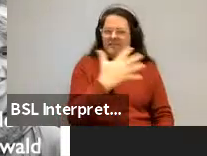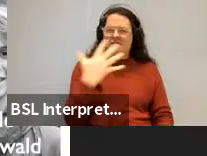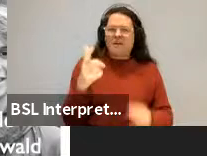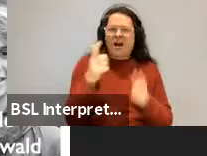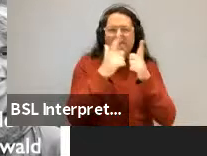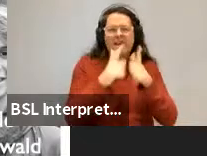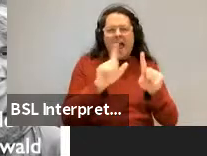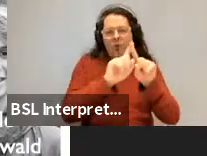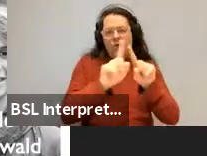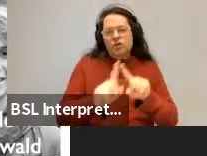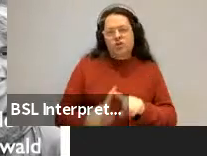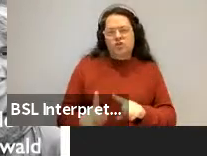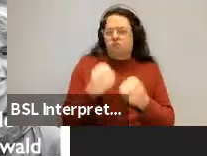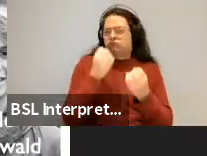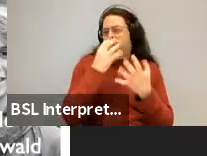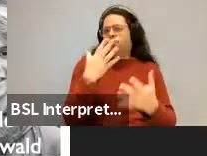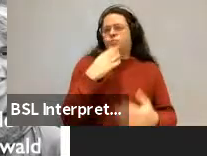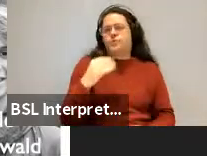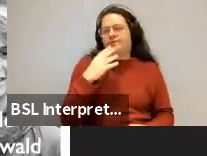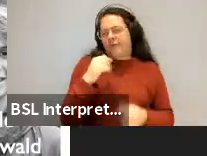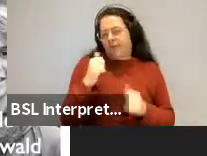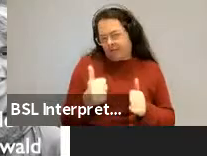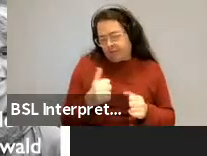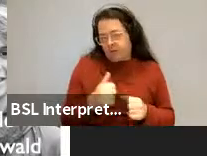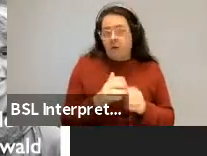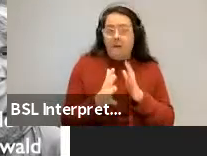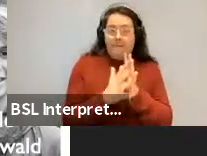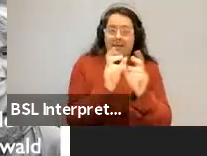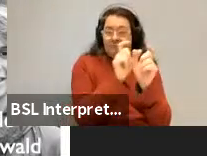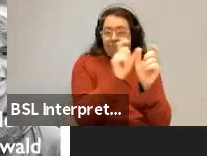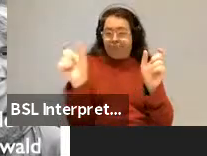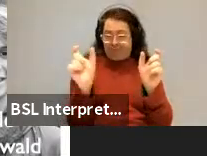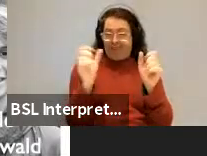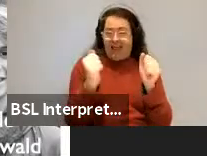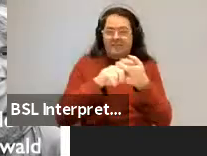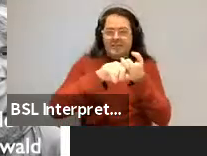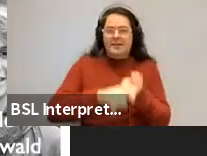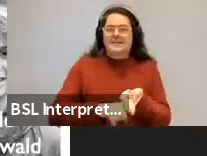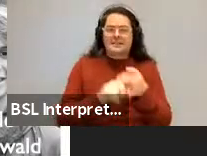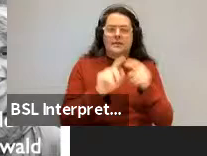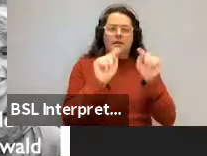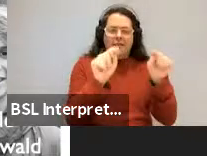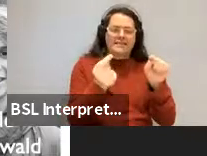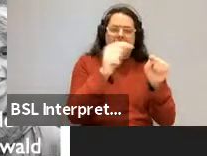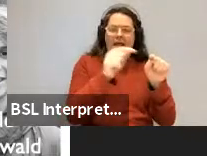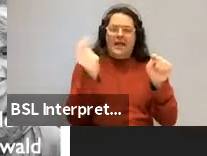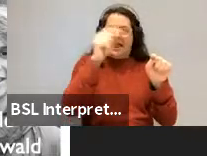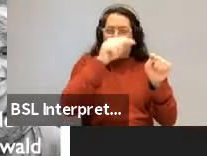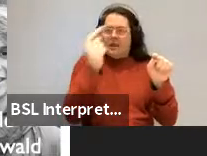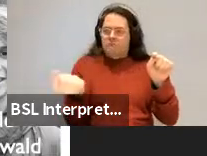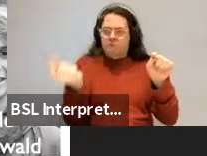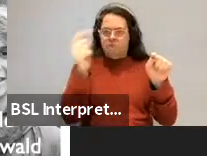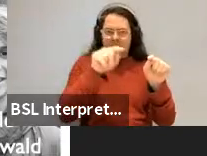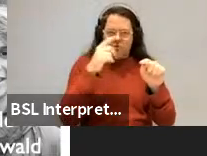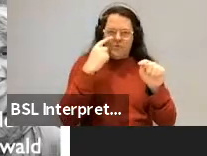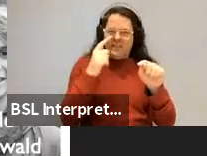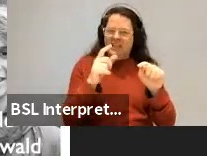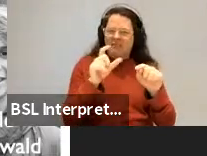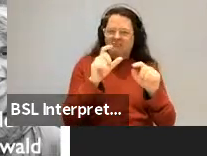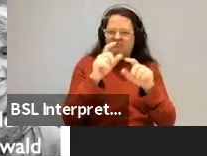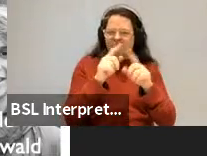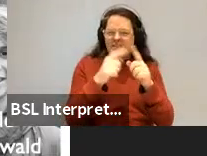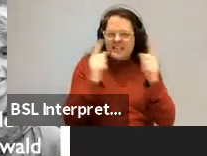we can evaluate this in, where each sentence is parsed into a dependency structure. And then for each dependency structure in of each corpus,